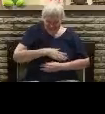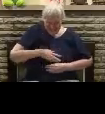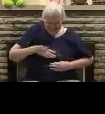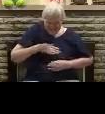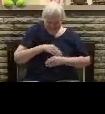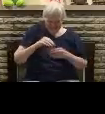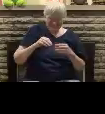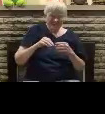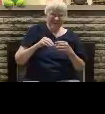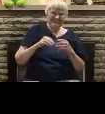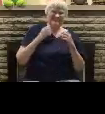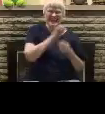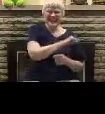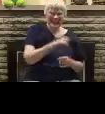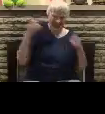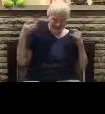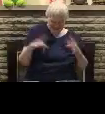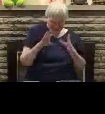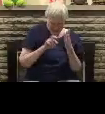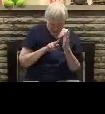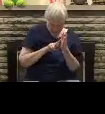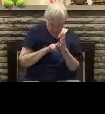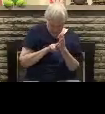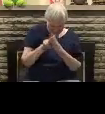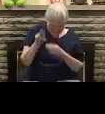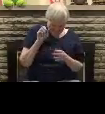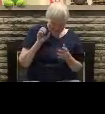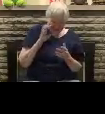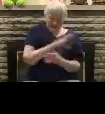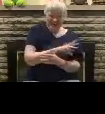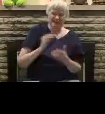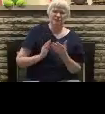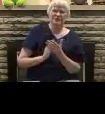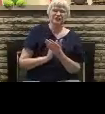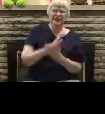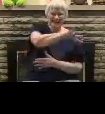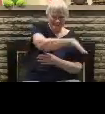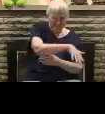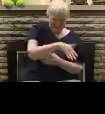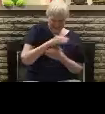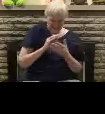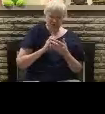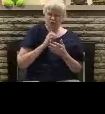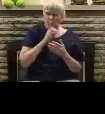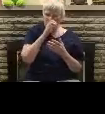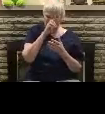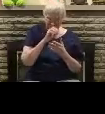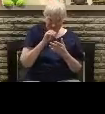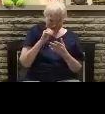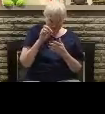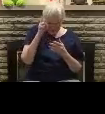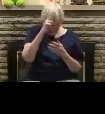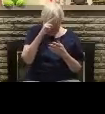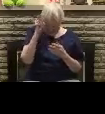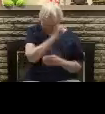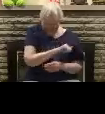have pleasure in unrighteousness. And they are rejecting the truth. and